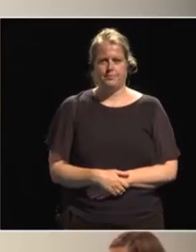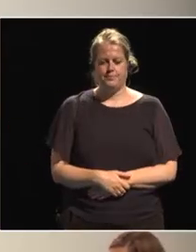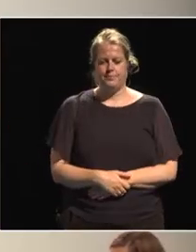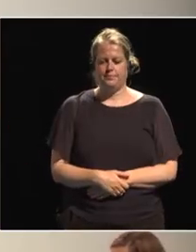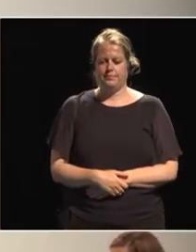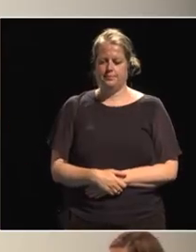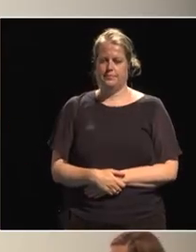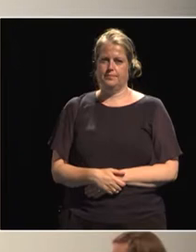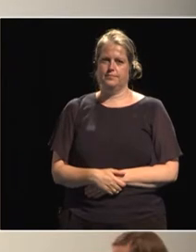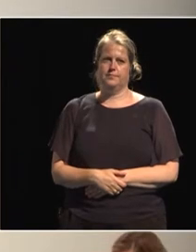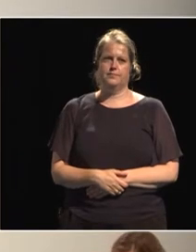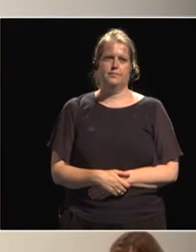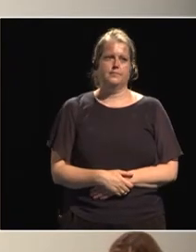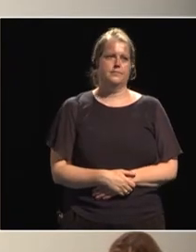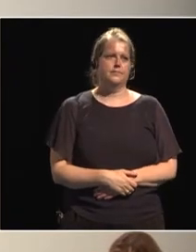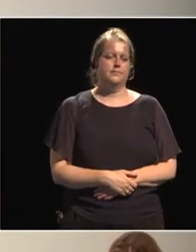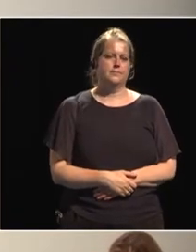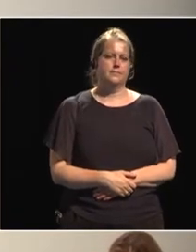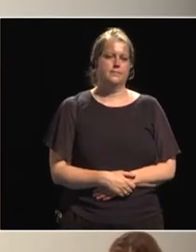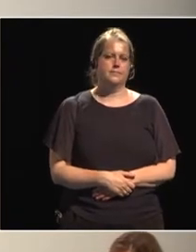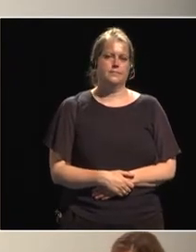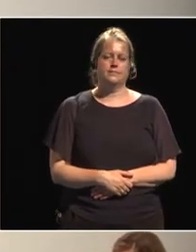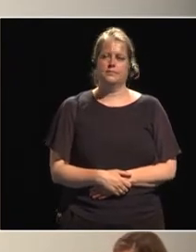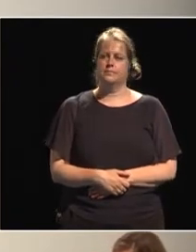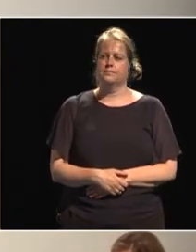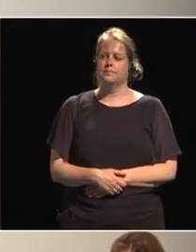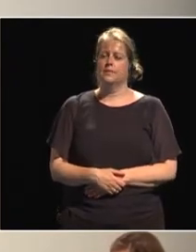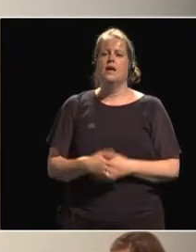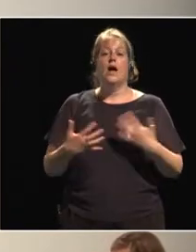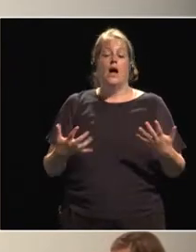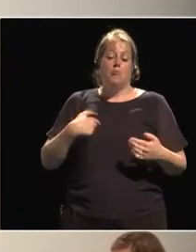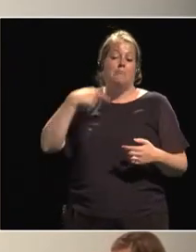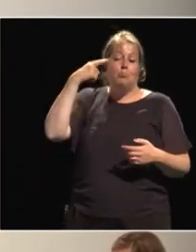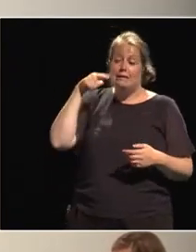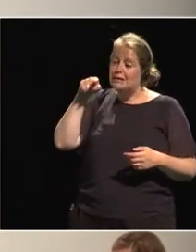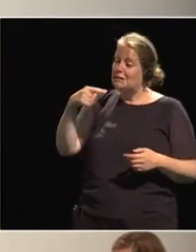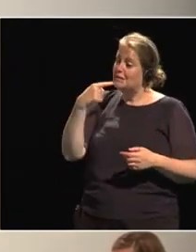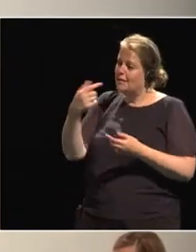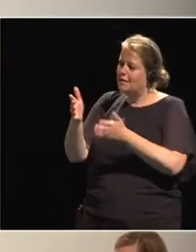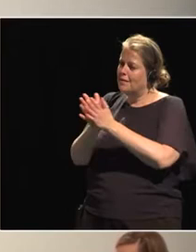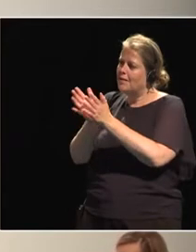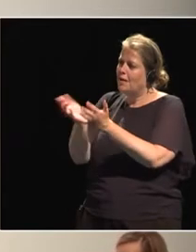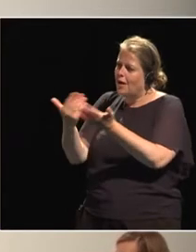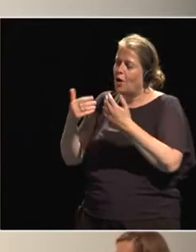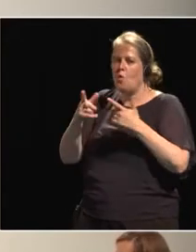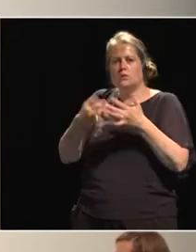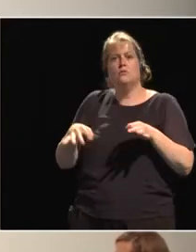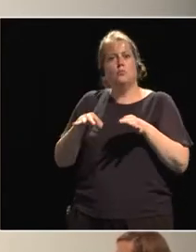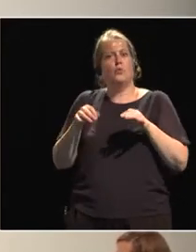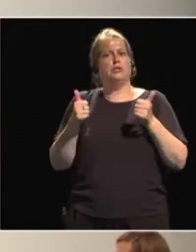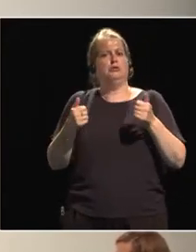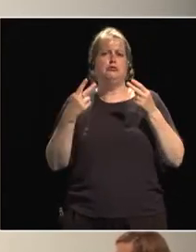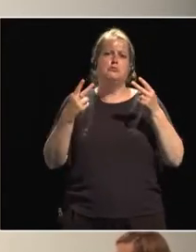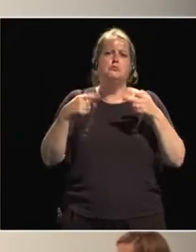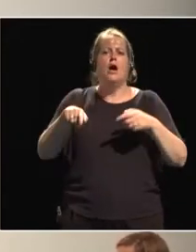farmers and agricultural organizations. Thank you. What you said is really important, because indeed what we need